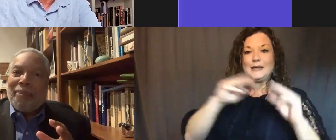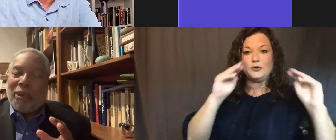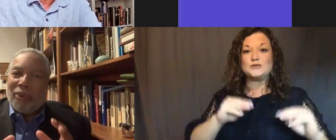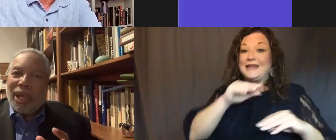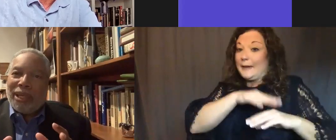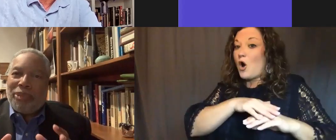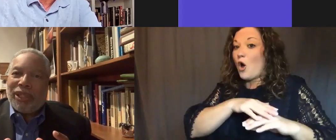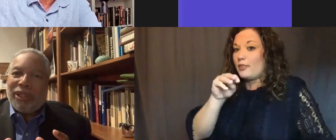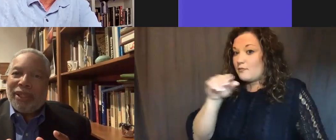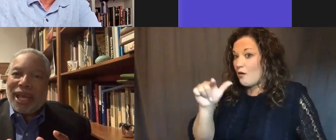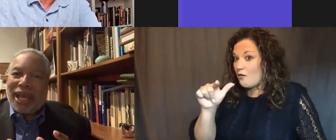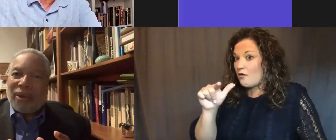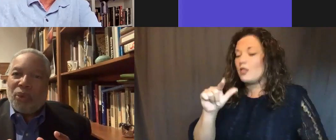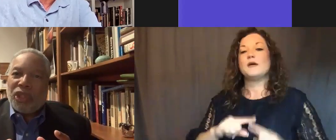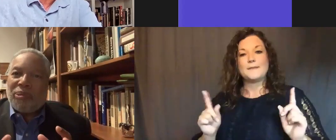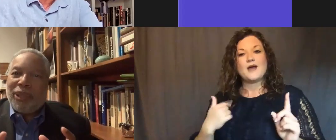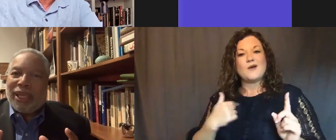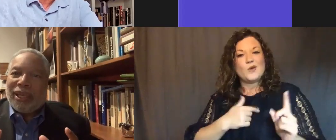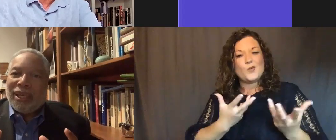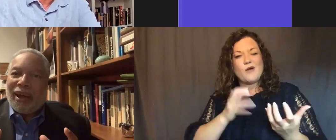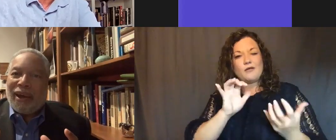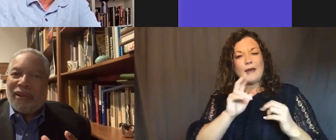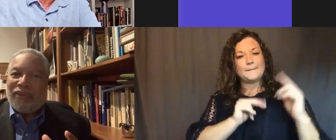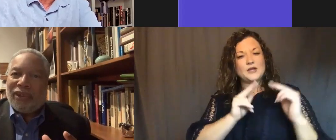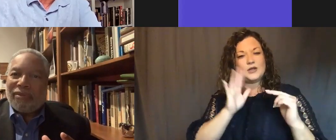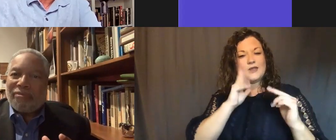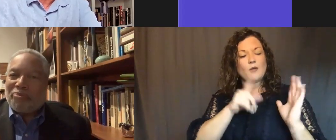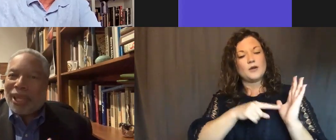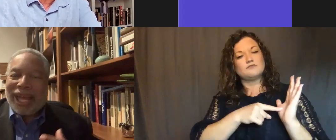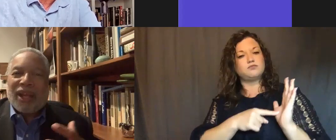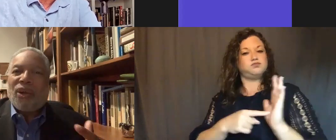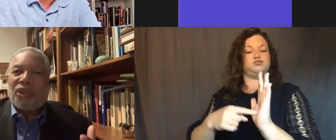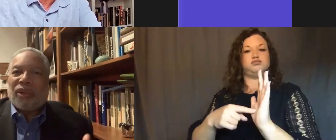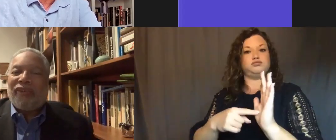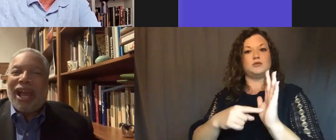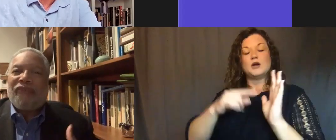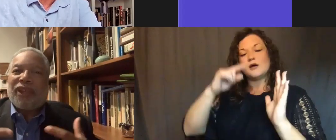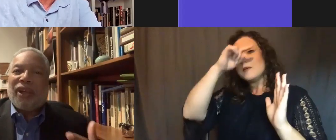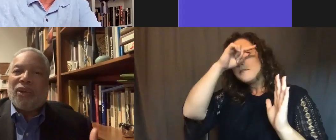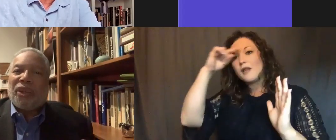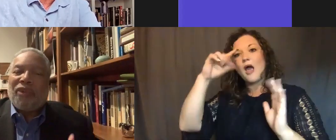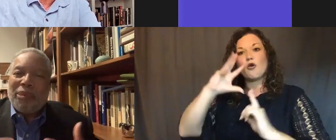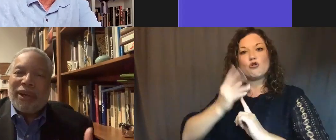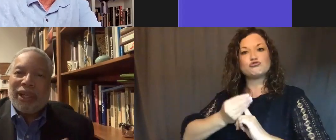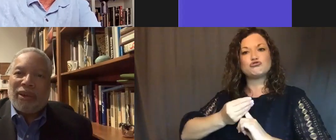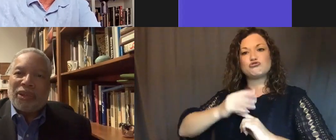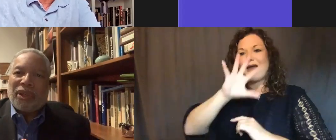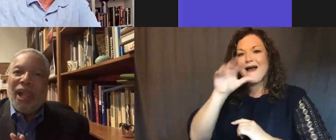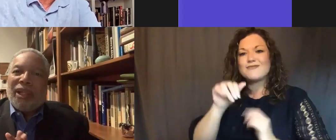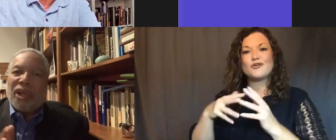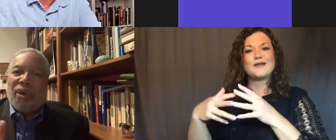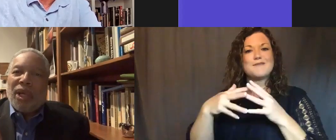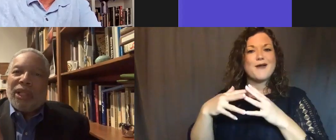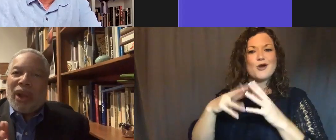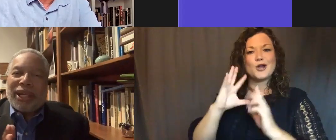But we wanted a building that would speak of black culture, of African culture, of American culture.